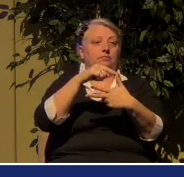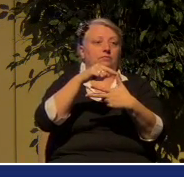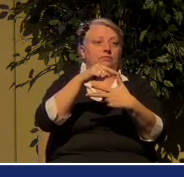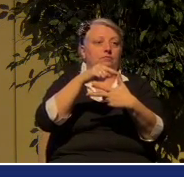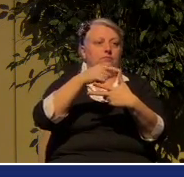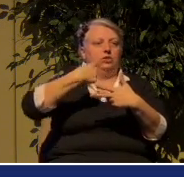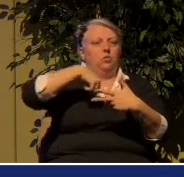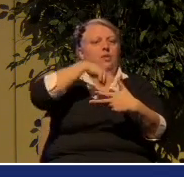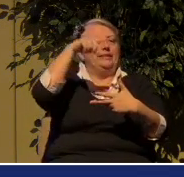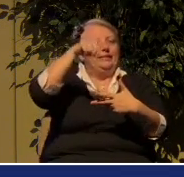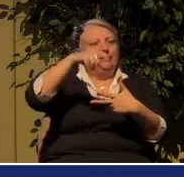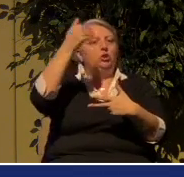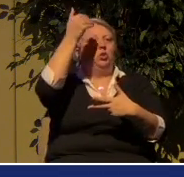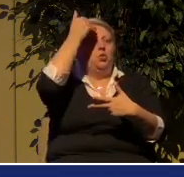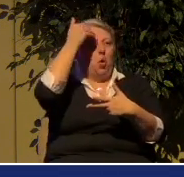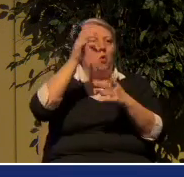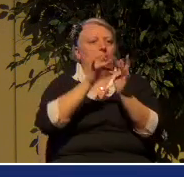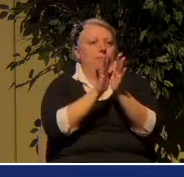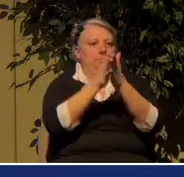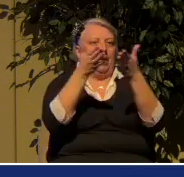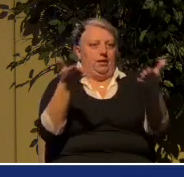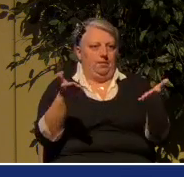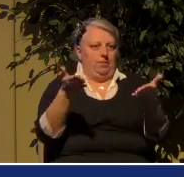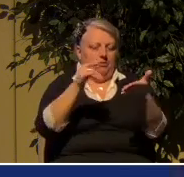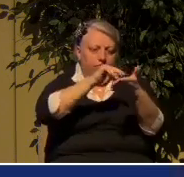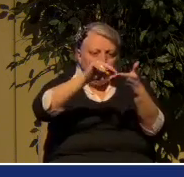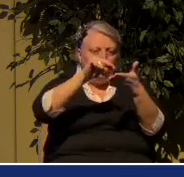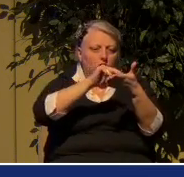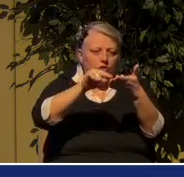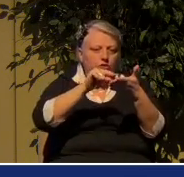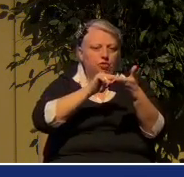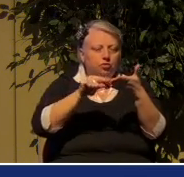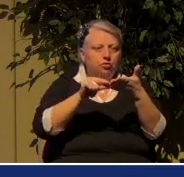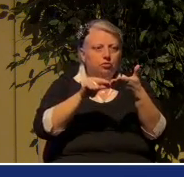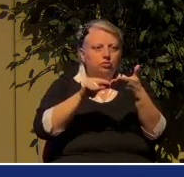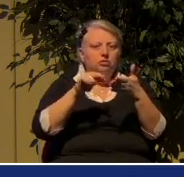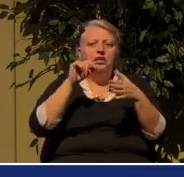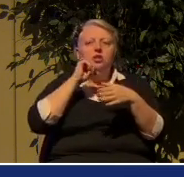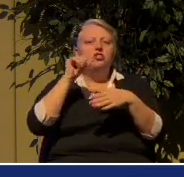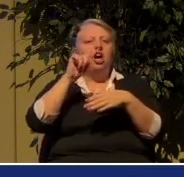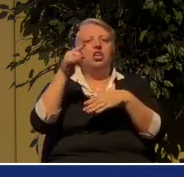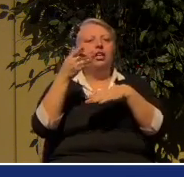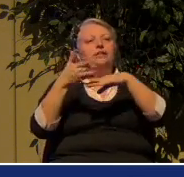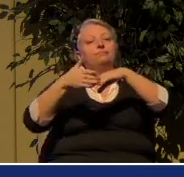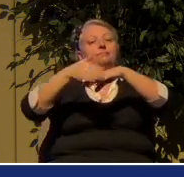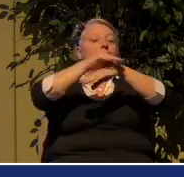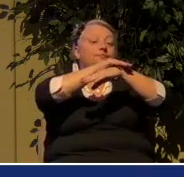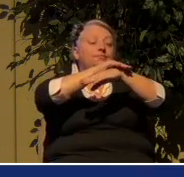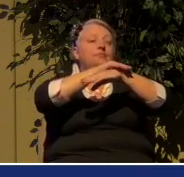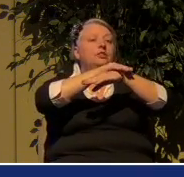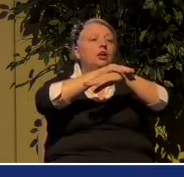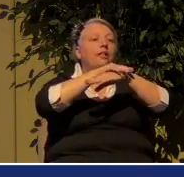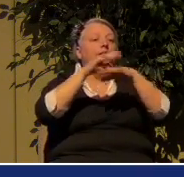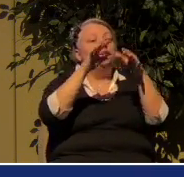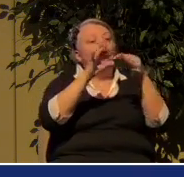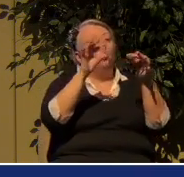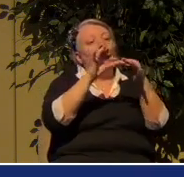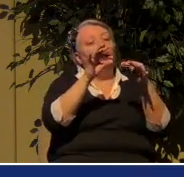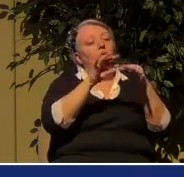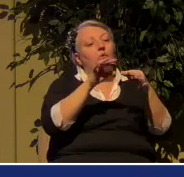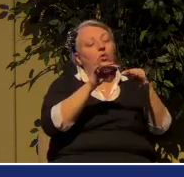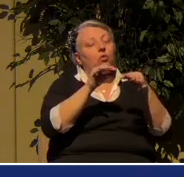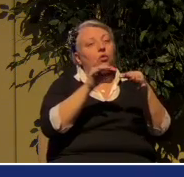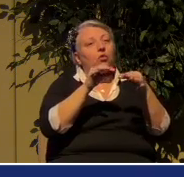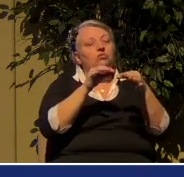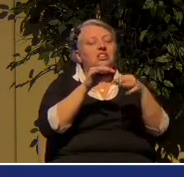the Scriptures. We need to know not only the broad outlines and the stories of Scripture, not only